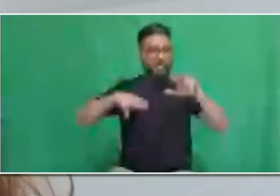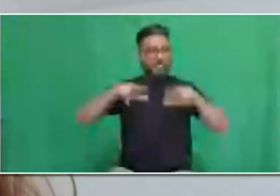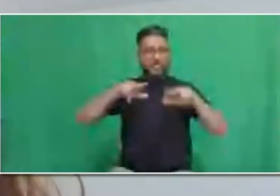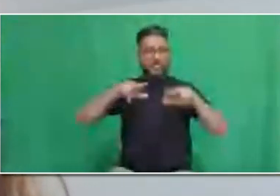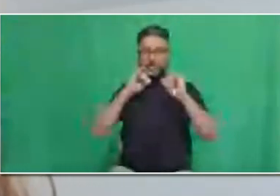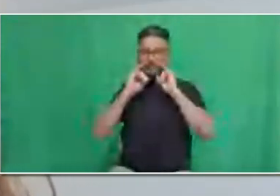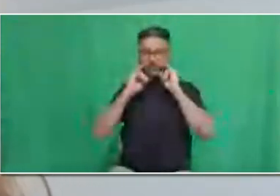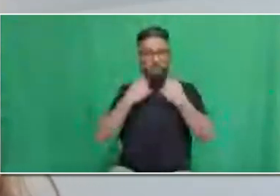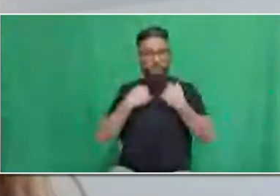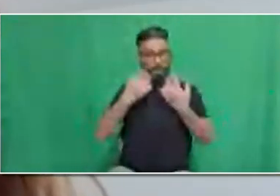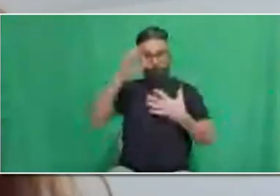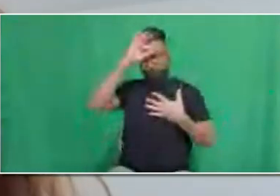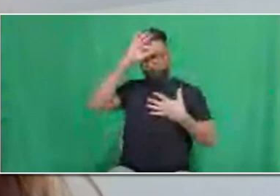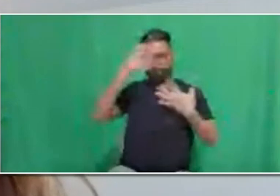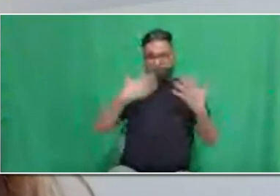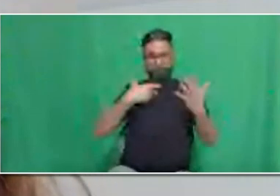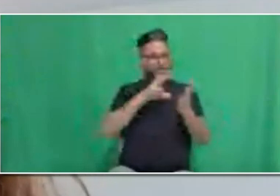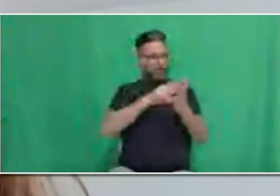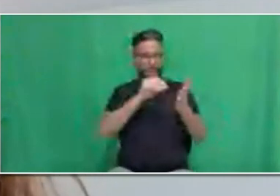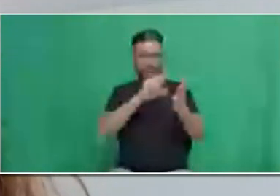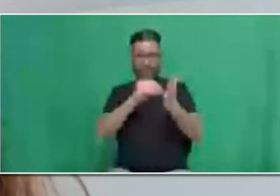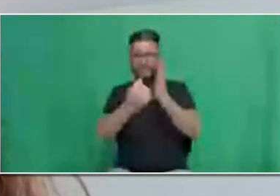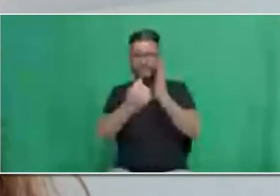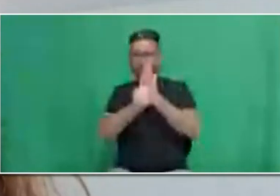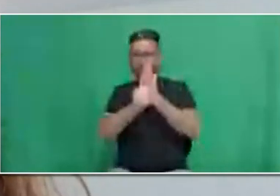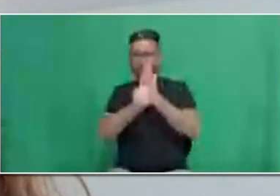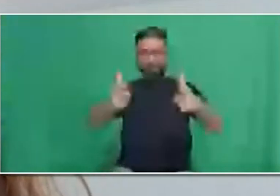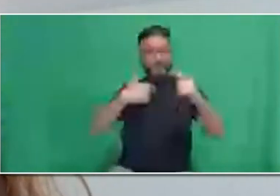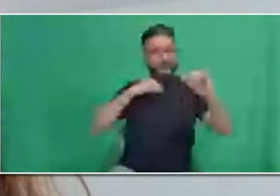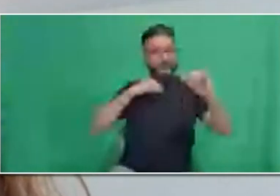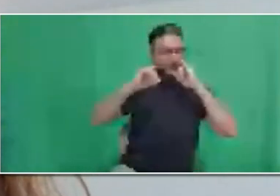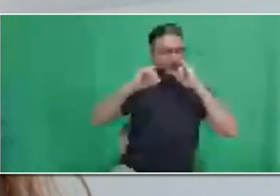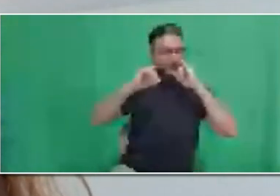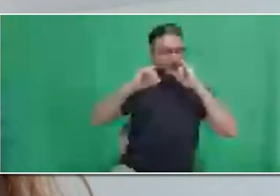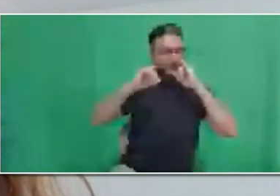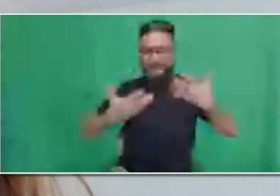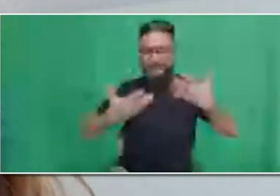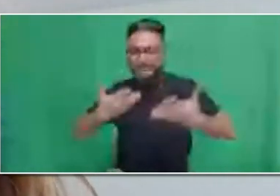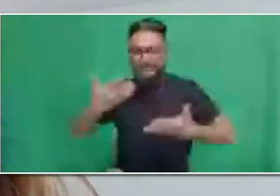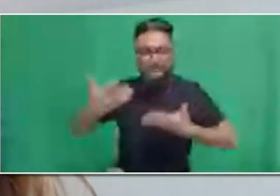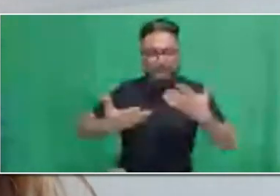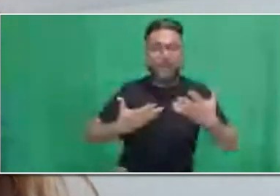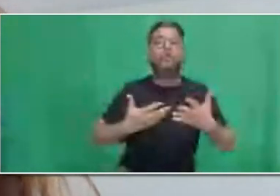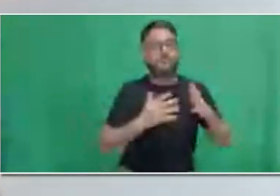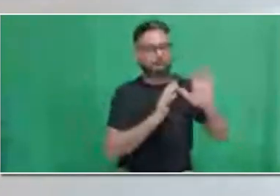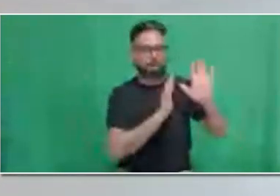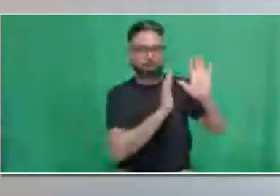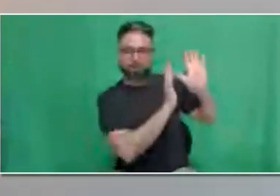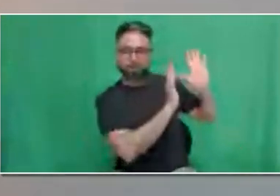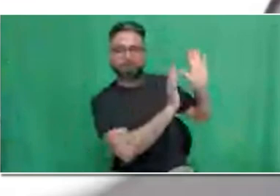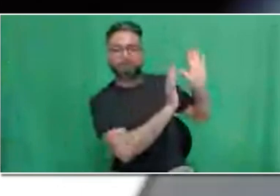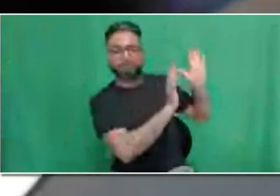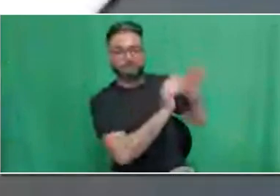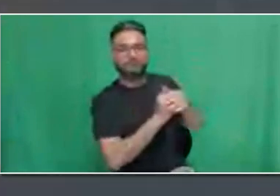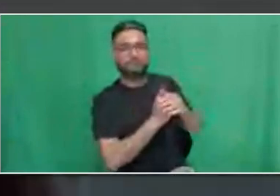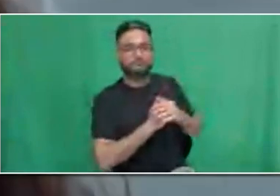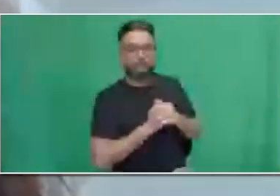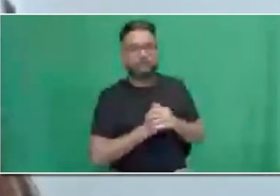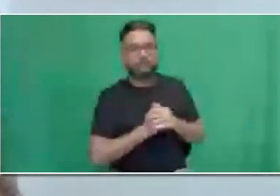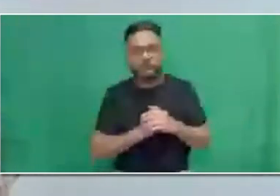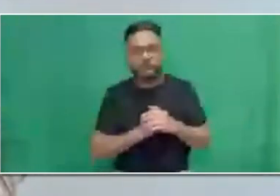Great. Thanks, Chapnam. You can most definitely connect with your local outreach partner or employment